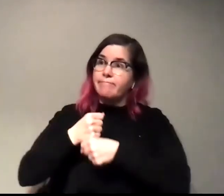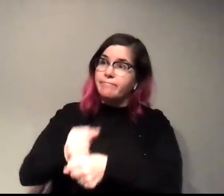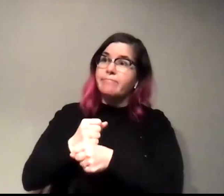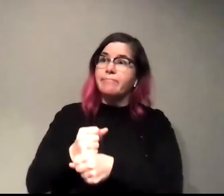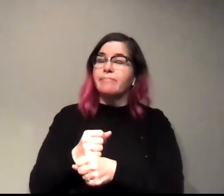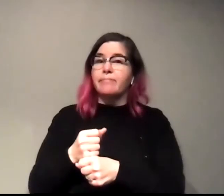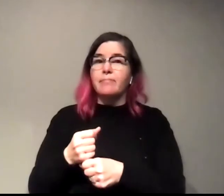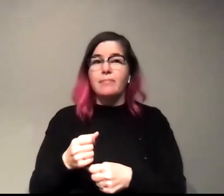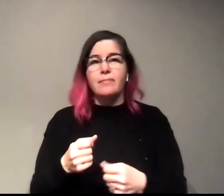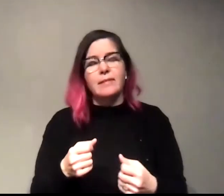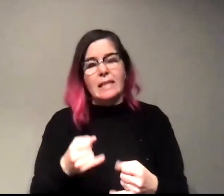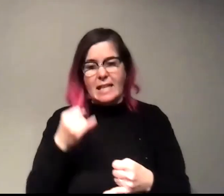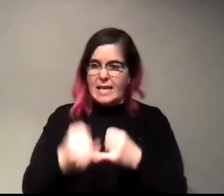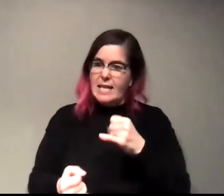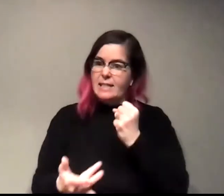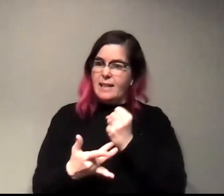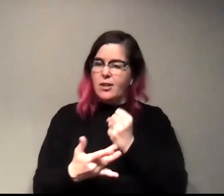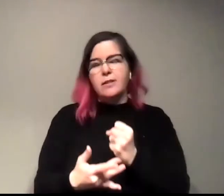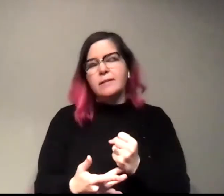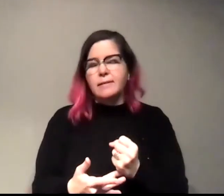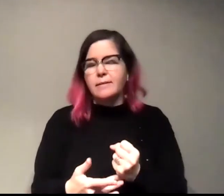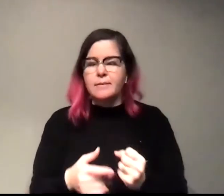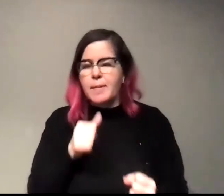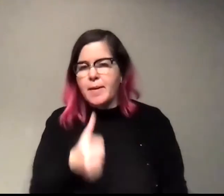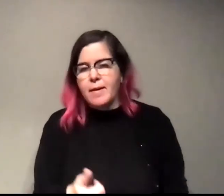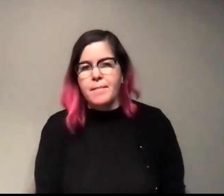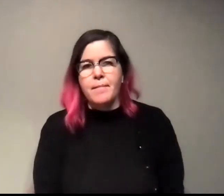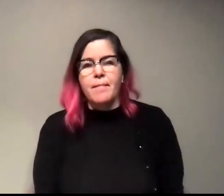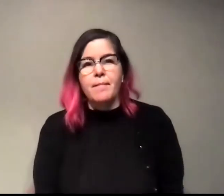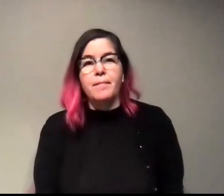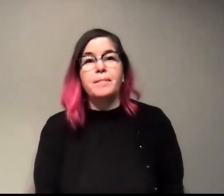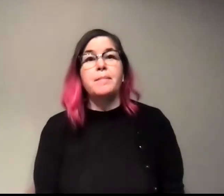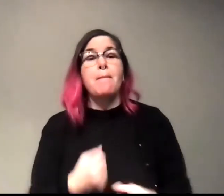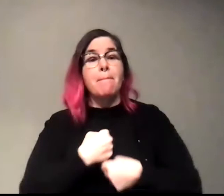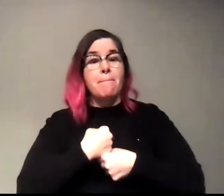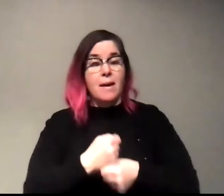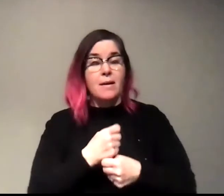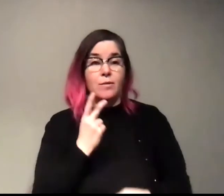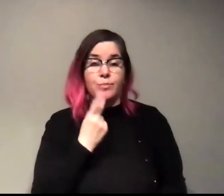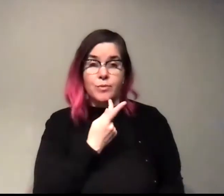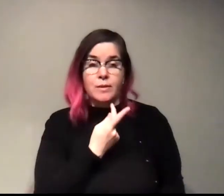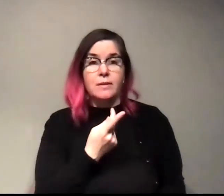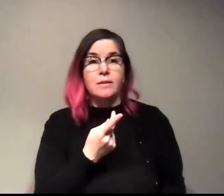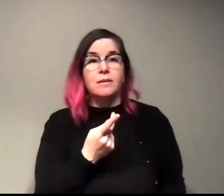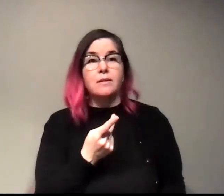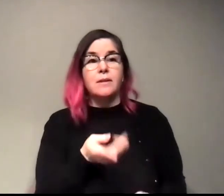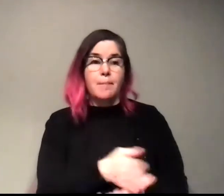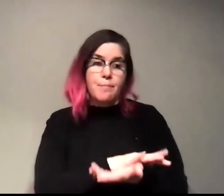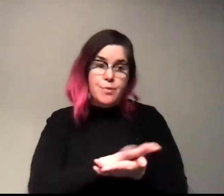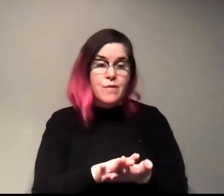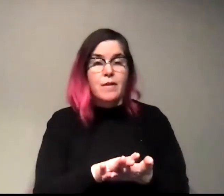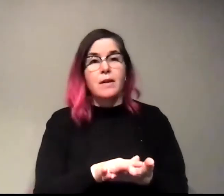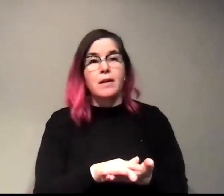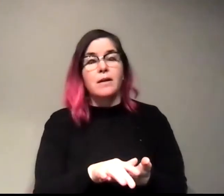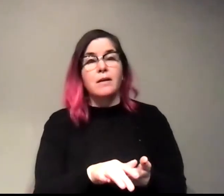the end technologies in themselves. You know, because making proteins, like, in purifying them, like,